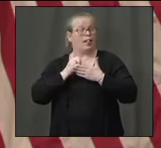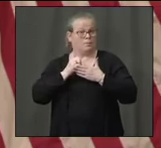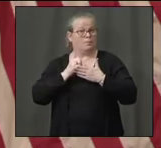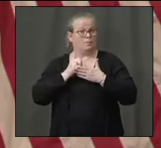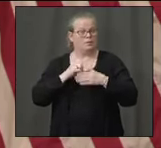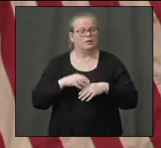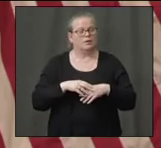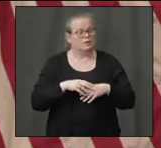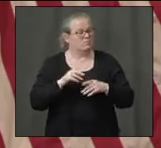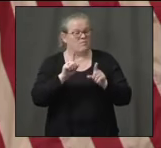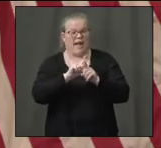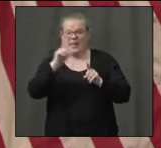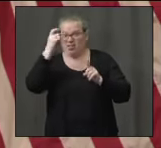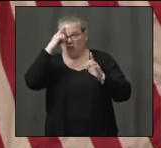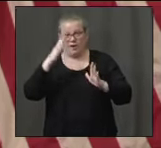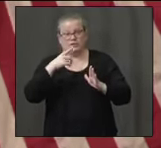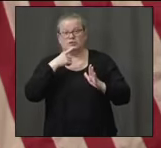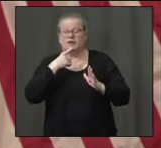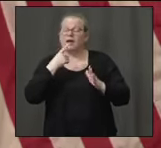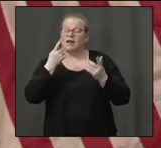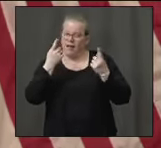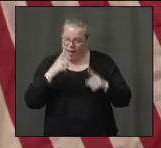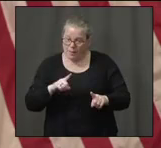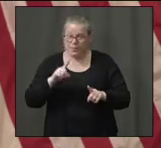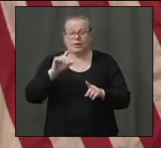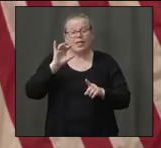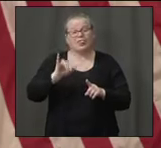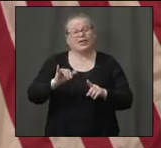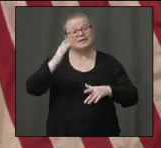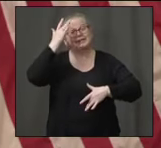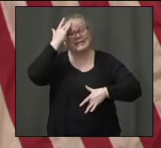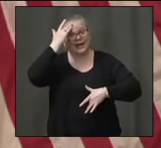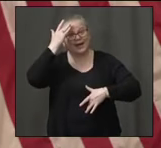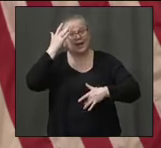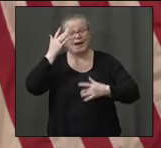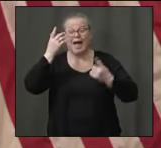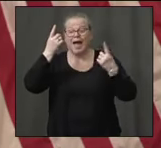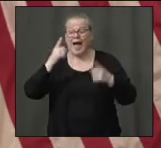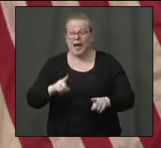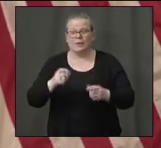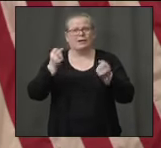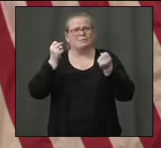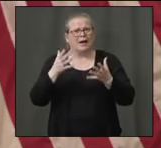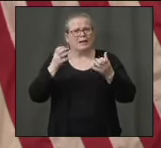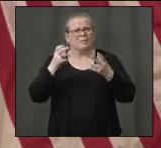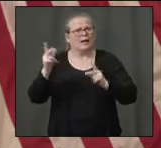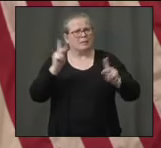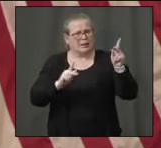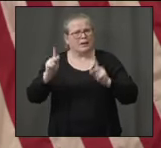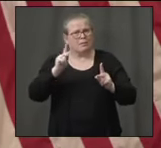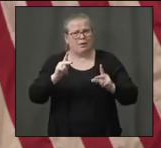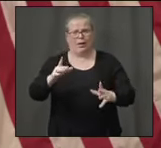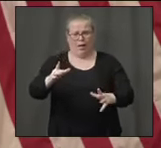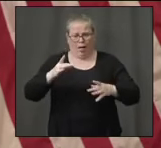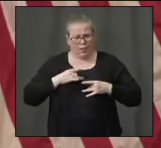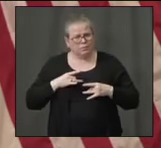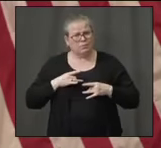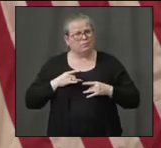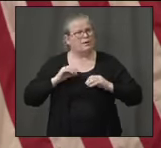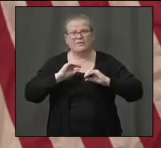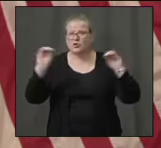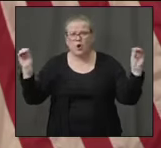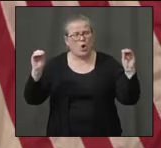there's a large percentage of infected individuals that don't show any symptoms. So they're asymptomatic.